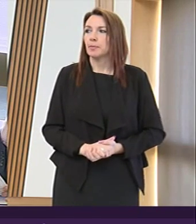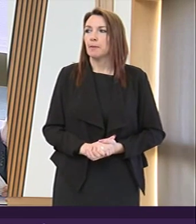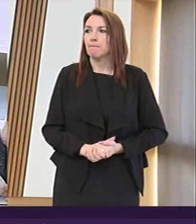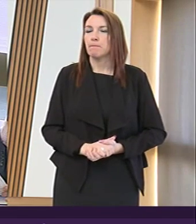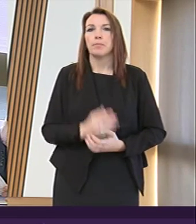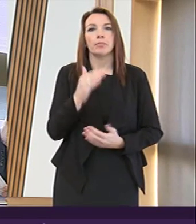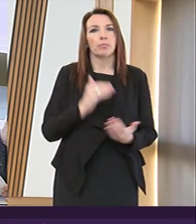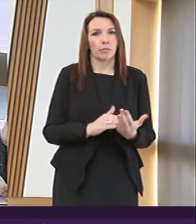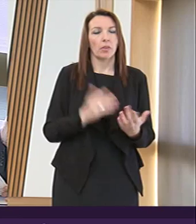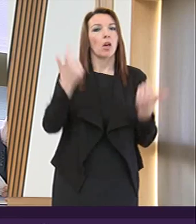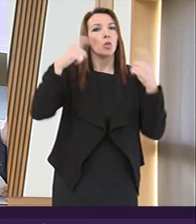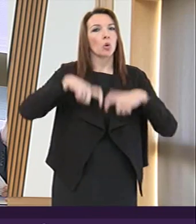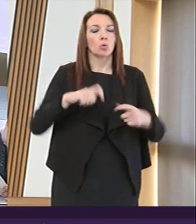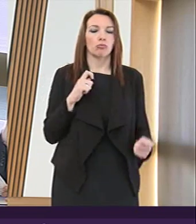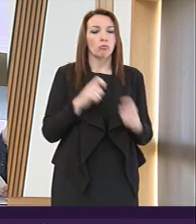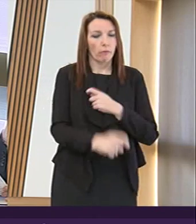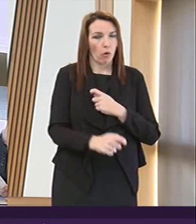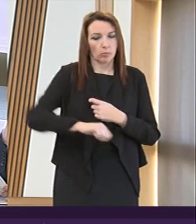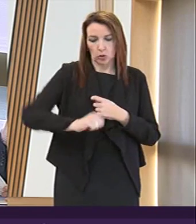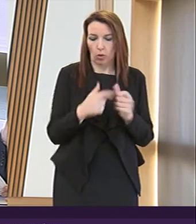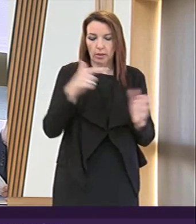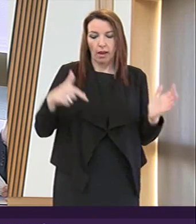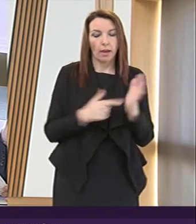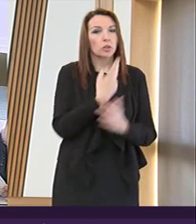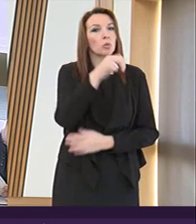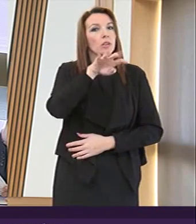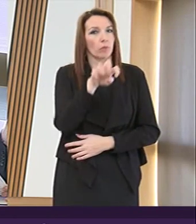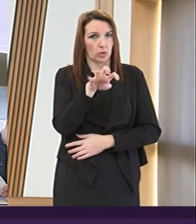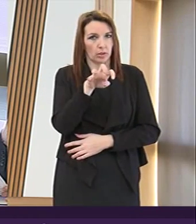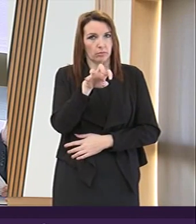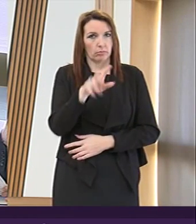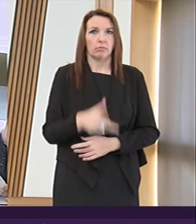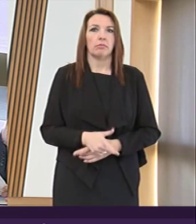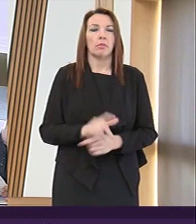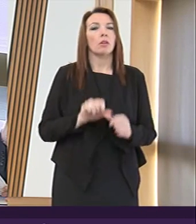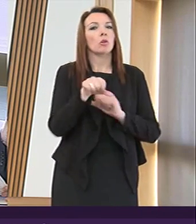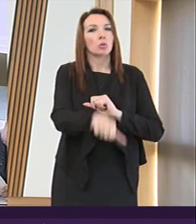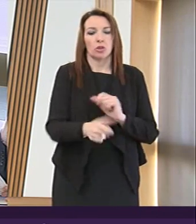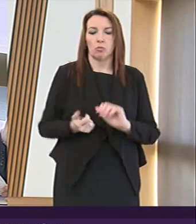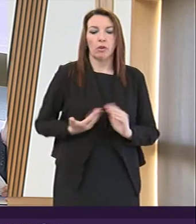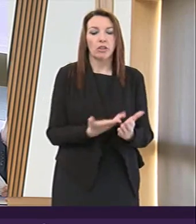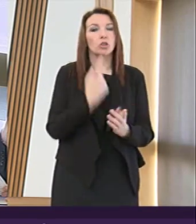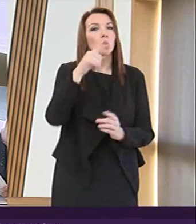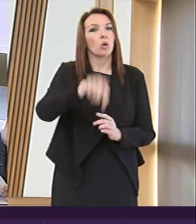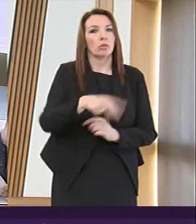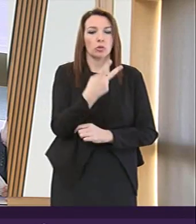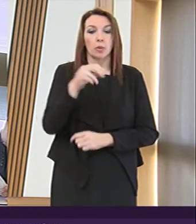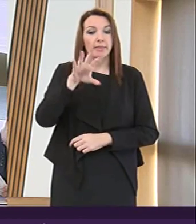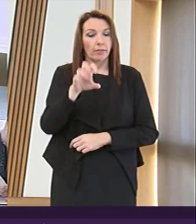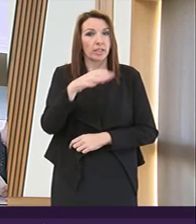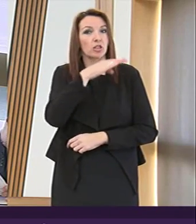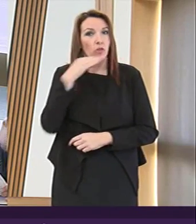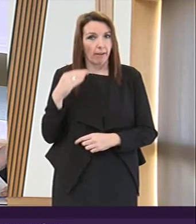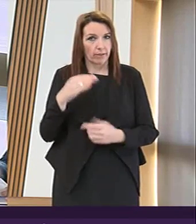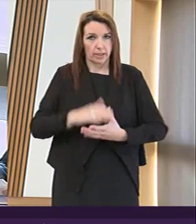the Court's Reform Scotland Act 2014, Consequential Provisions Order 2015 draft,